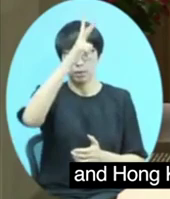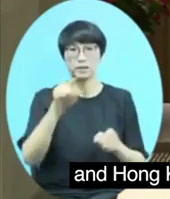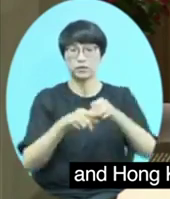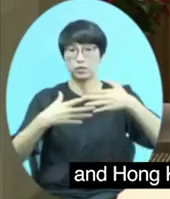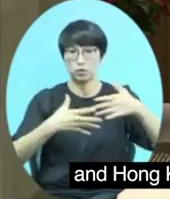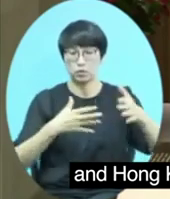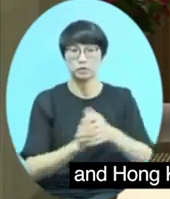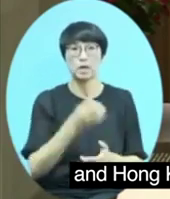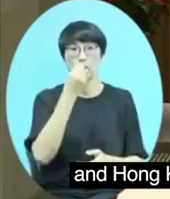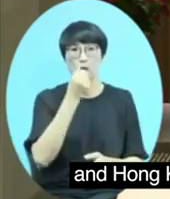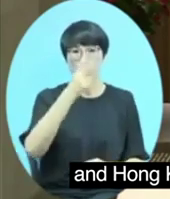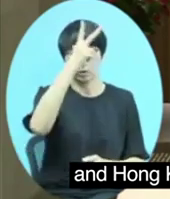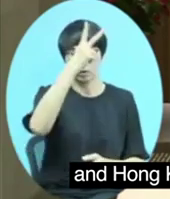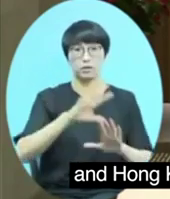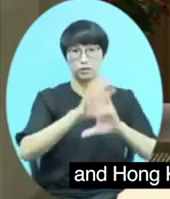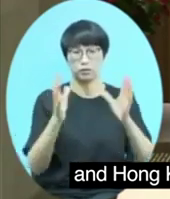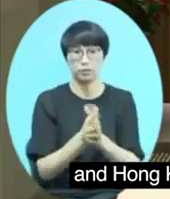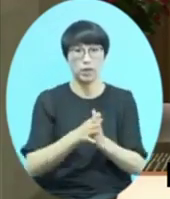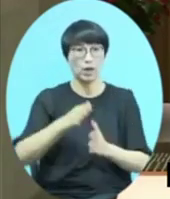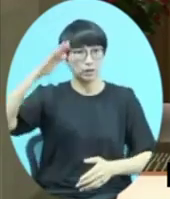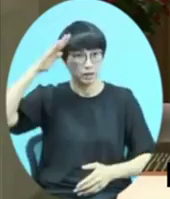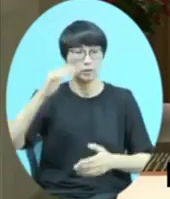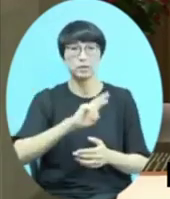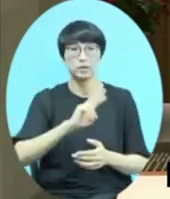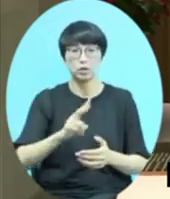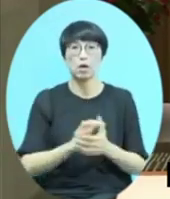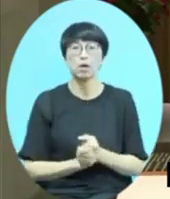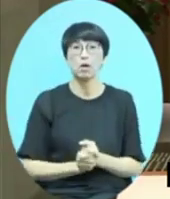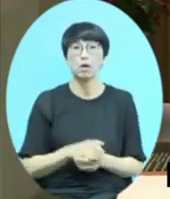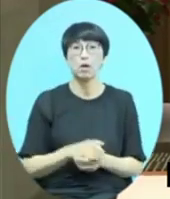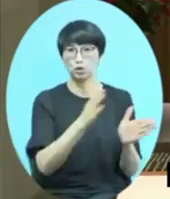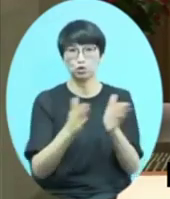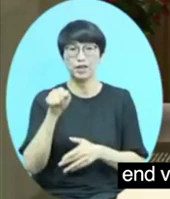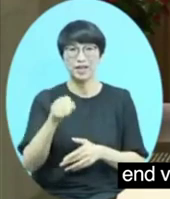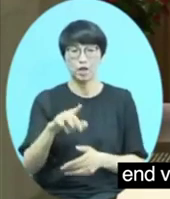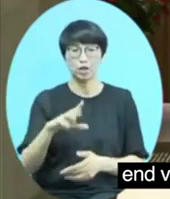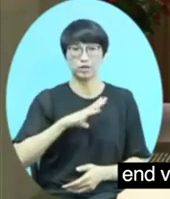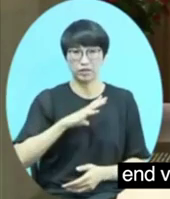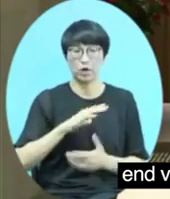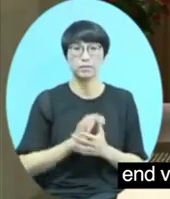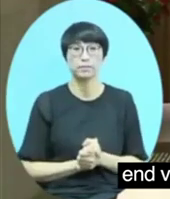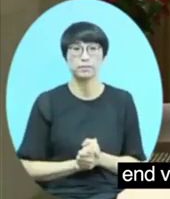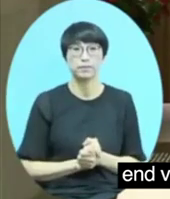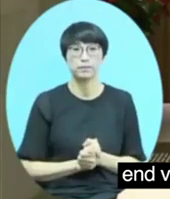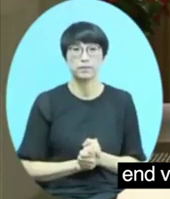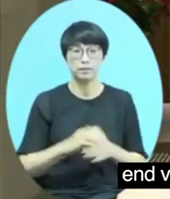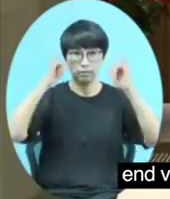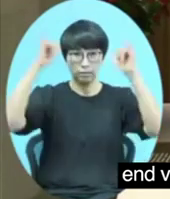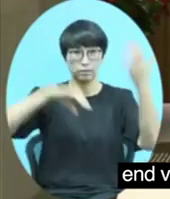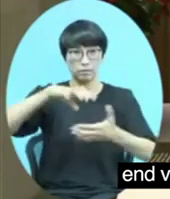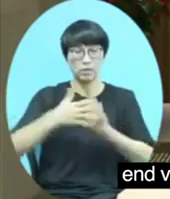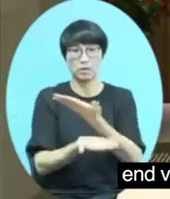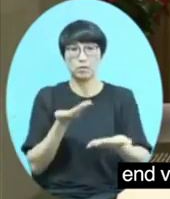and the Hong Kong SAR government, particularly the police, will be able to handle the situation and end violence and